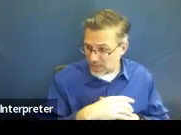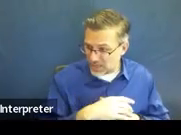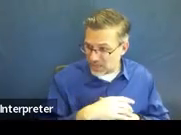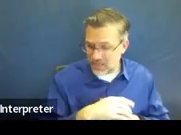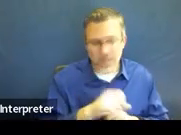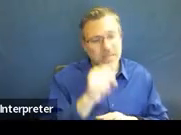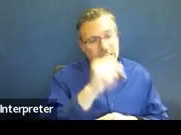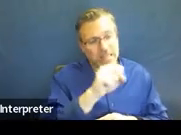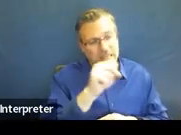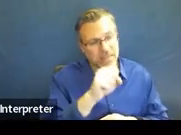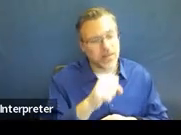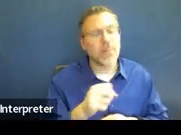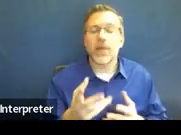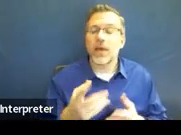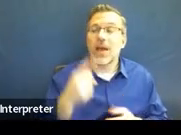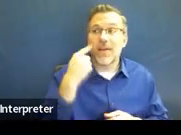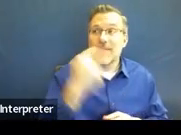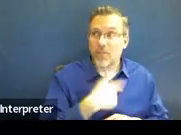Well, know for us, Lena,